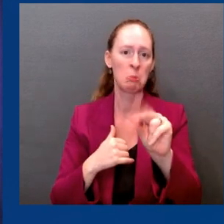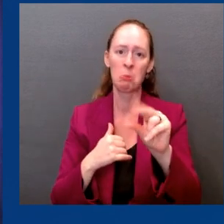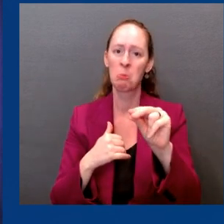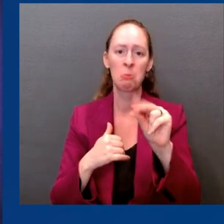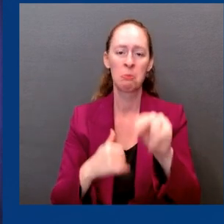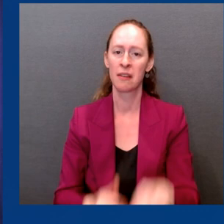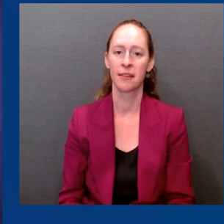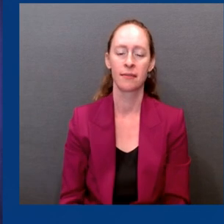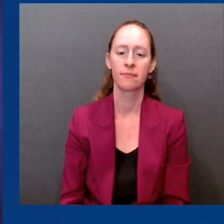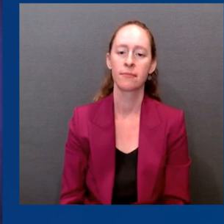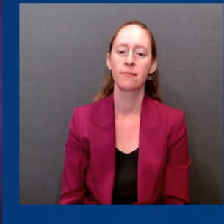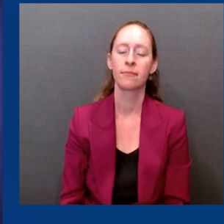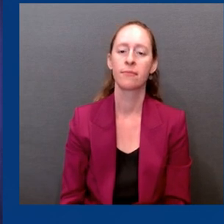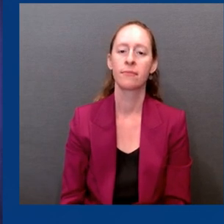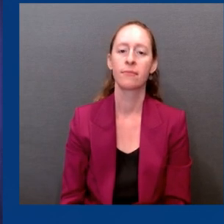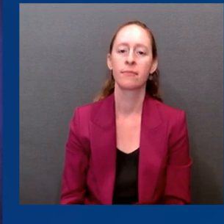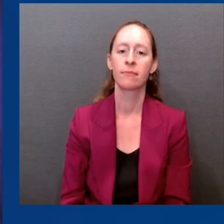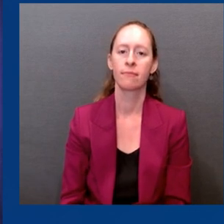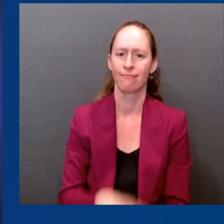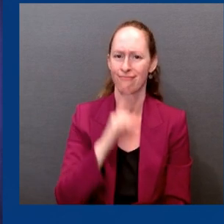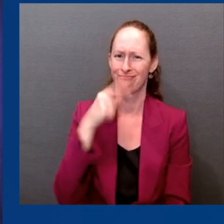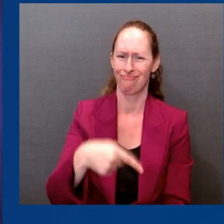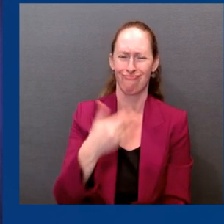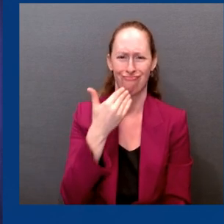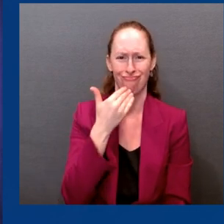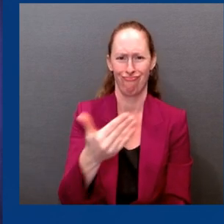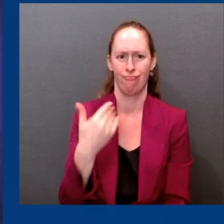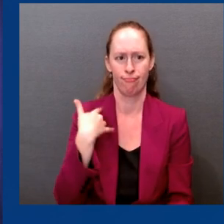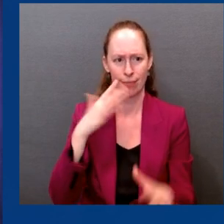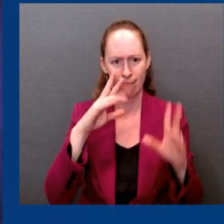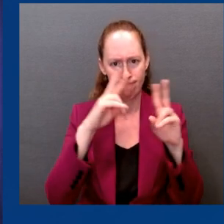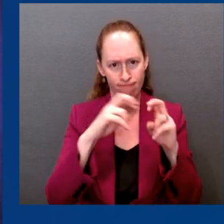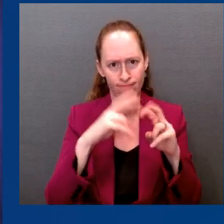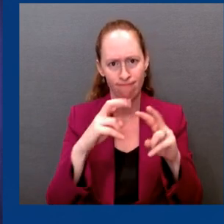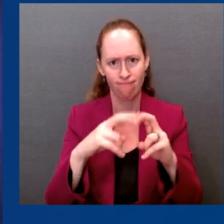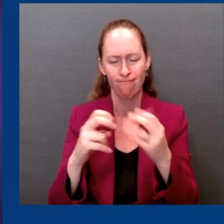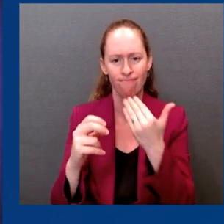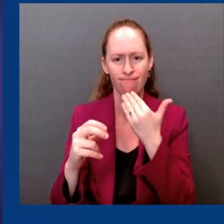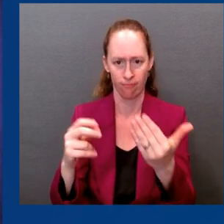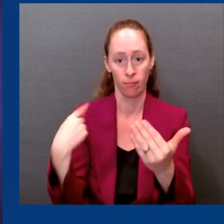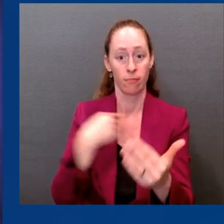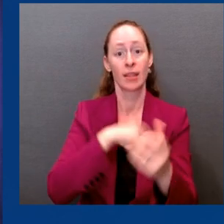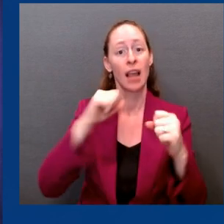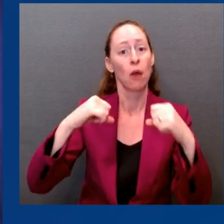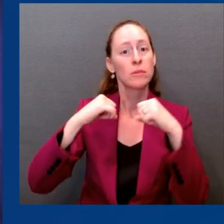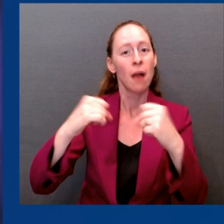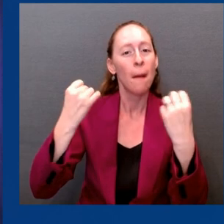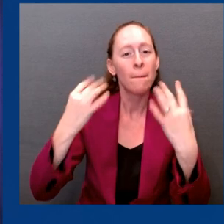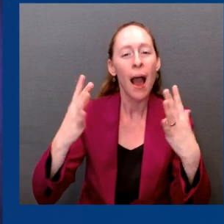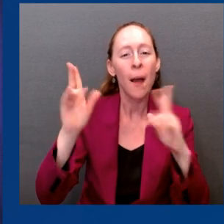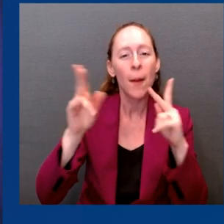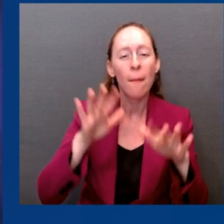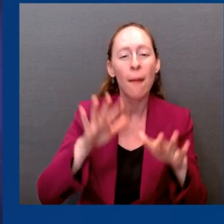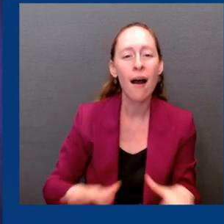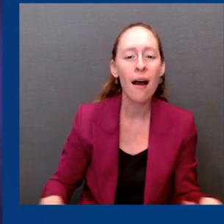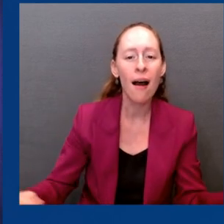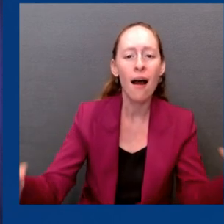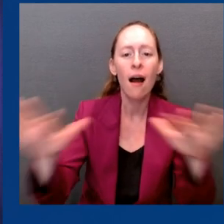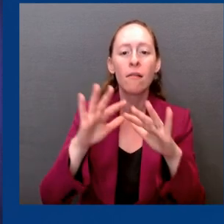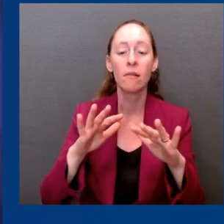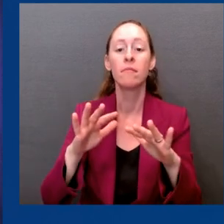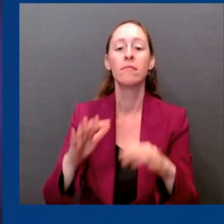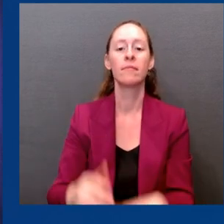and manage the virus moving forward. So, barring any new variant curveballs, we've seen